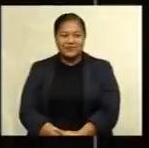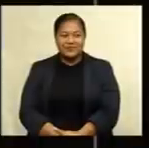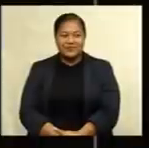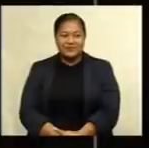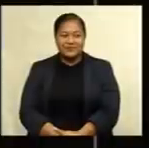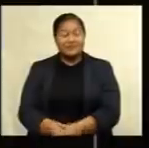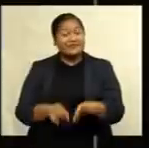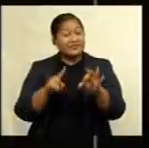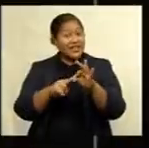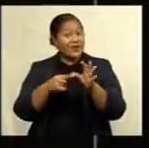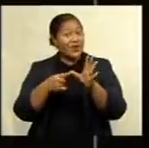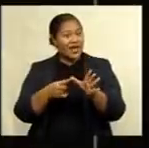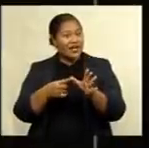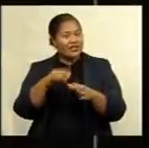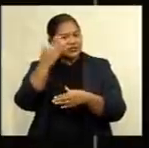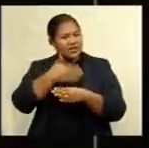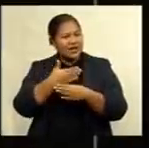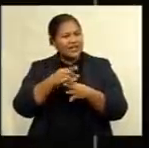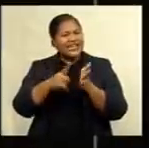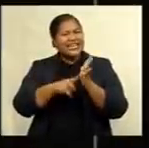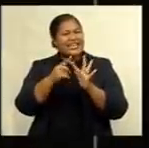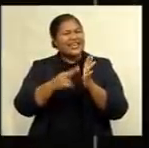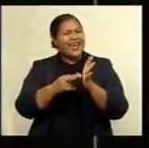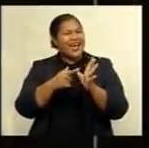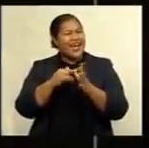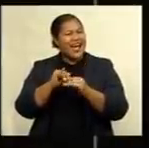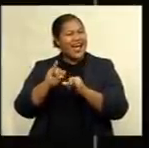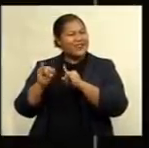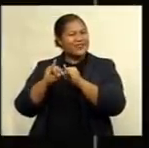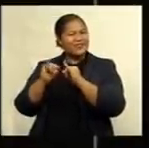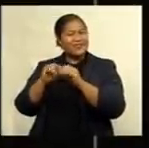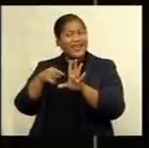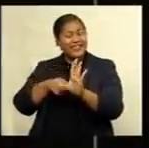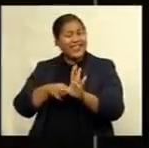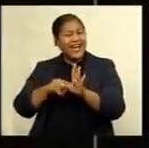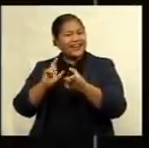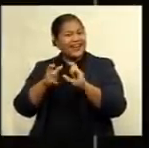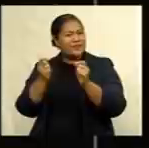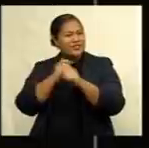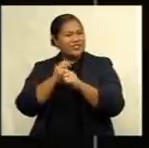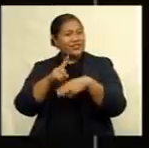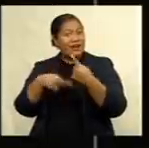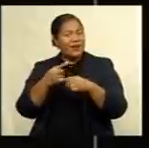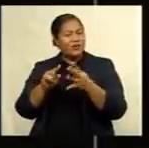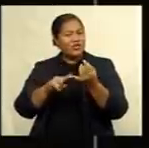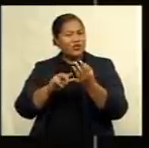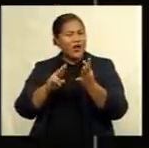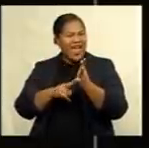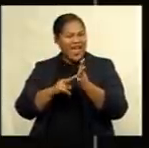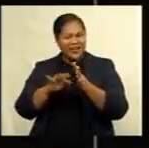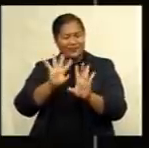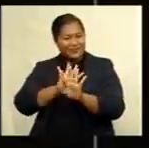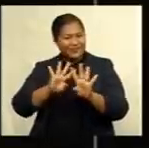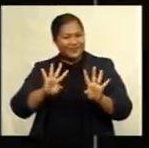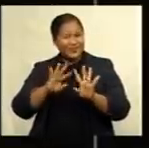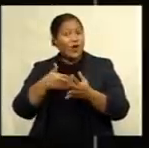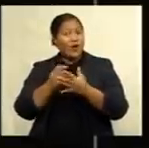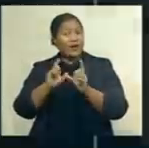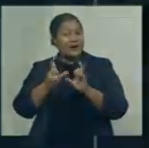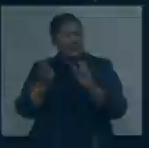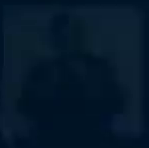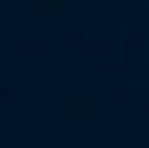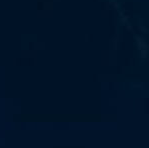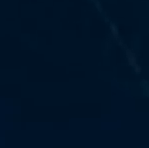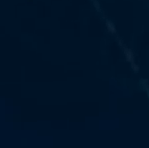In Q&A tonight Lina Rees speaks with a young climate change activist about the UN Intergovernmental Panel on Climate Change report.